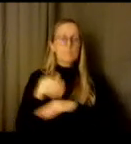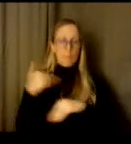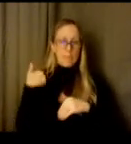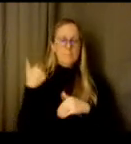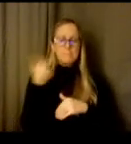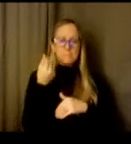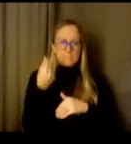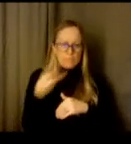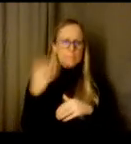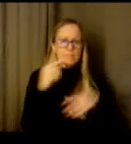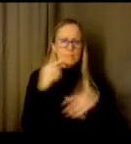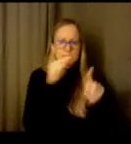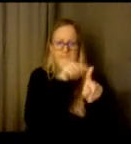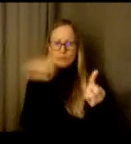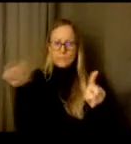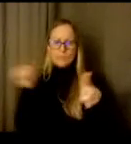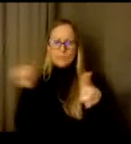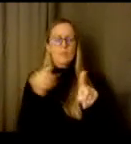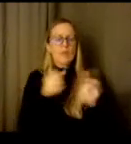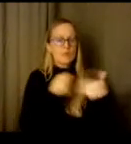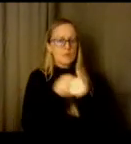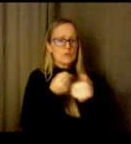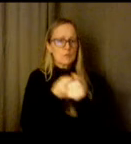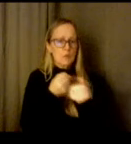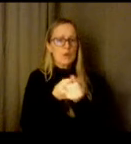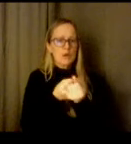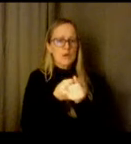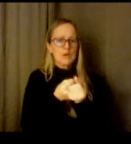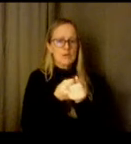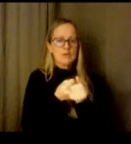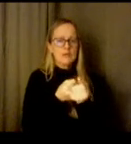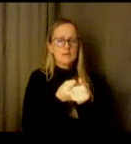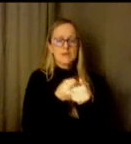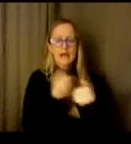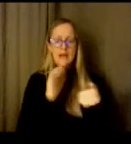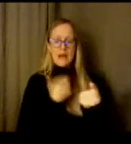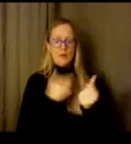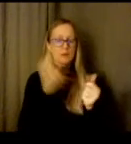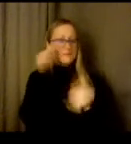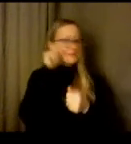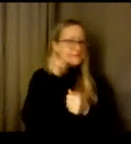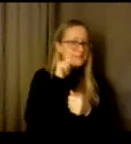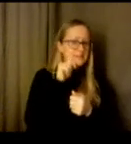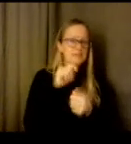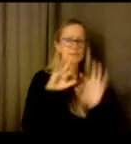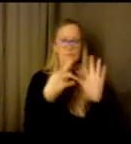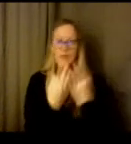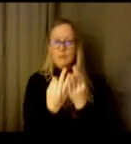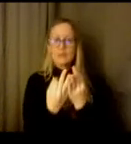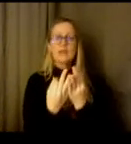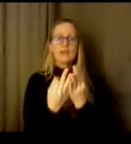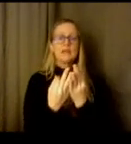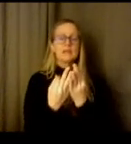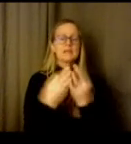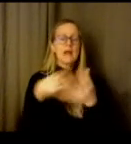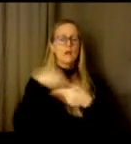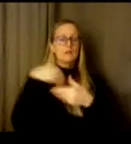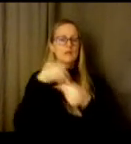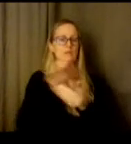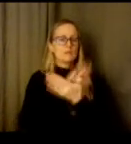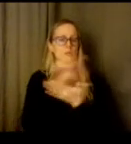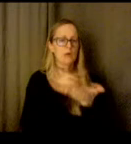support um those those people and um to support our teens and our families outside of of school hours